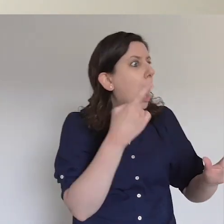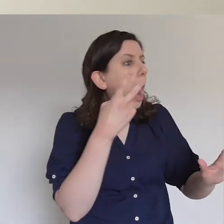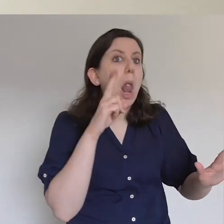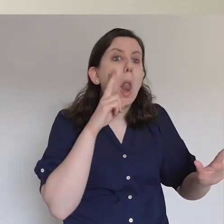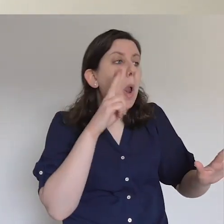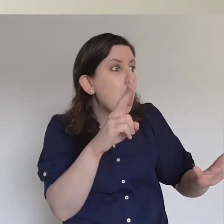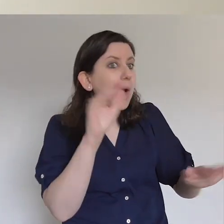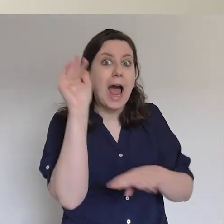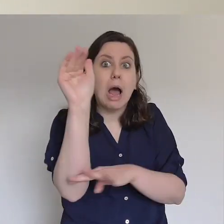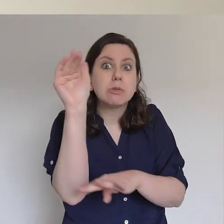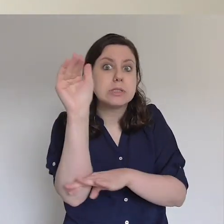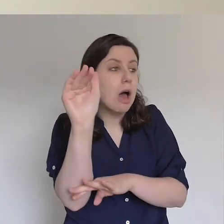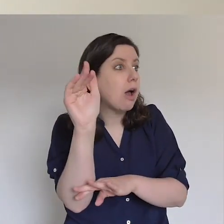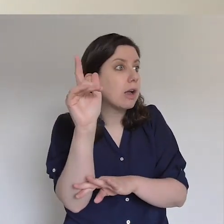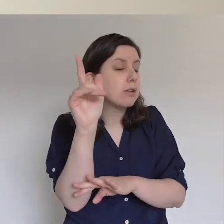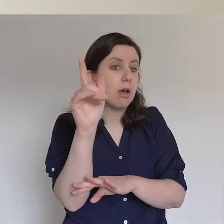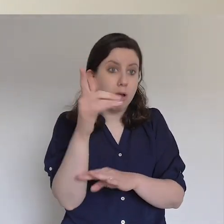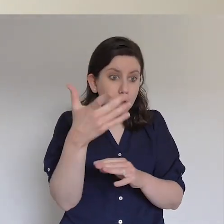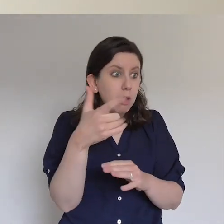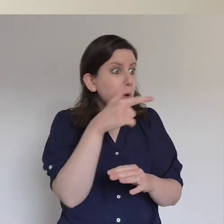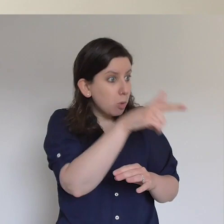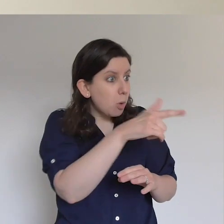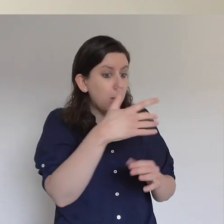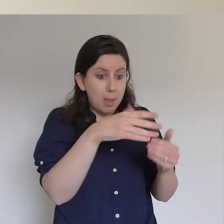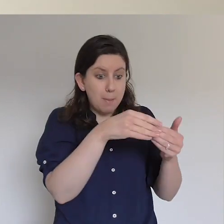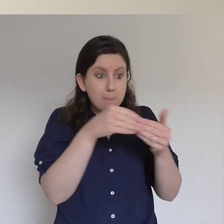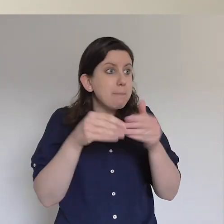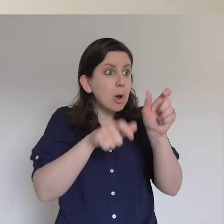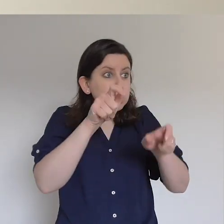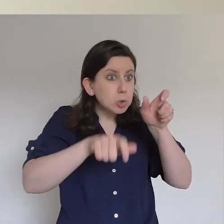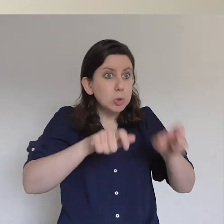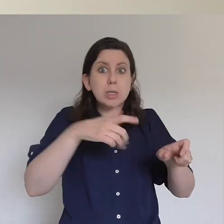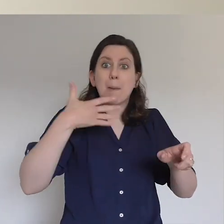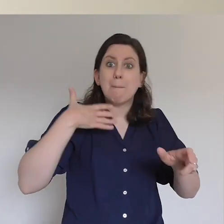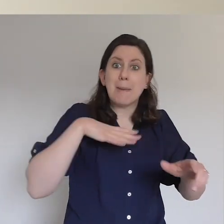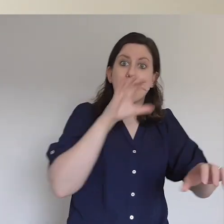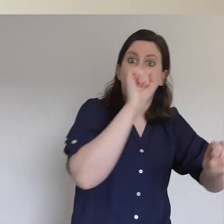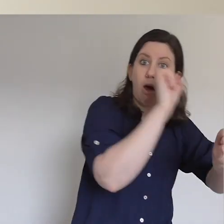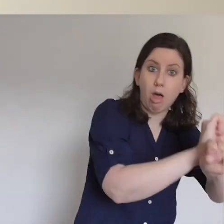men you put in jail are standing in the temple courts, teaching the people.